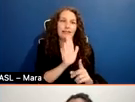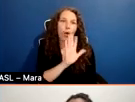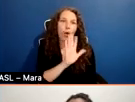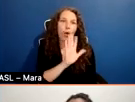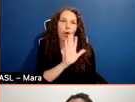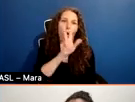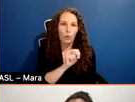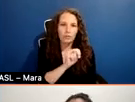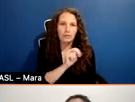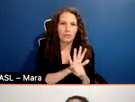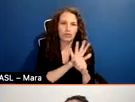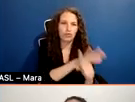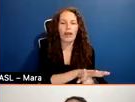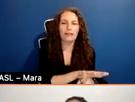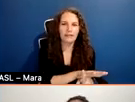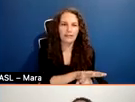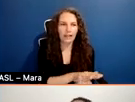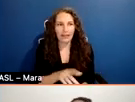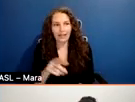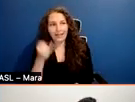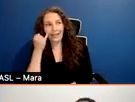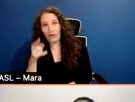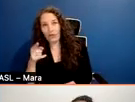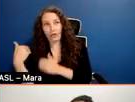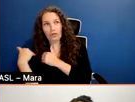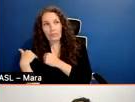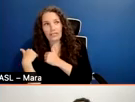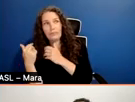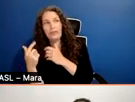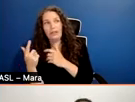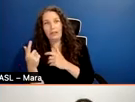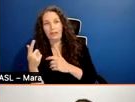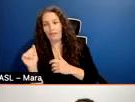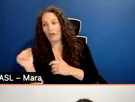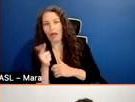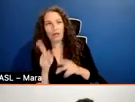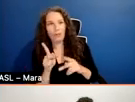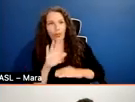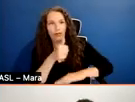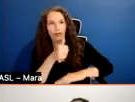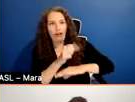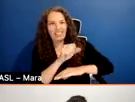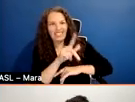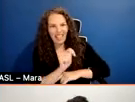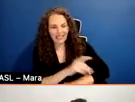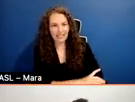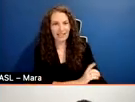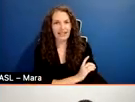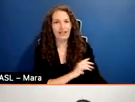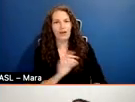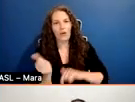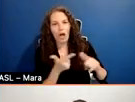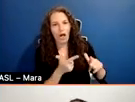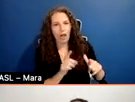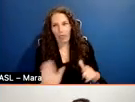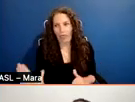in charge for everyone's healthiness, safety, like if there is childcare, if